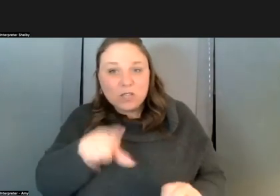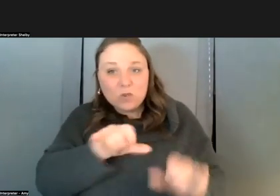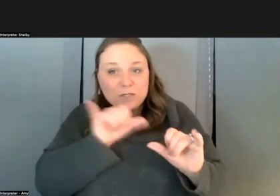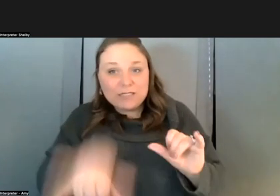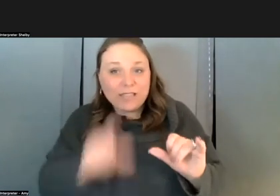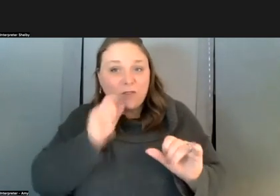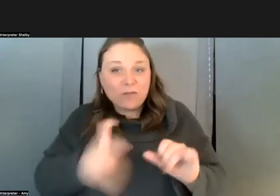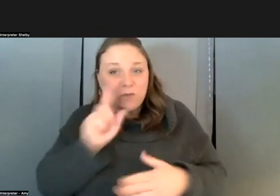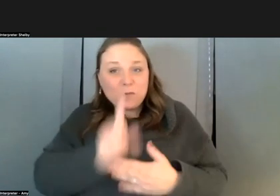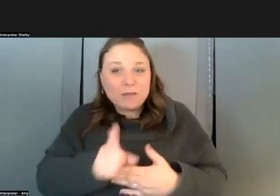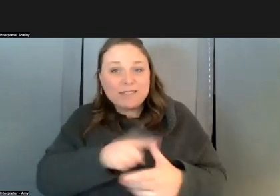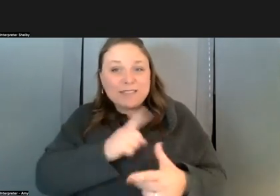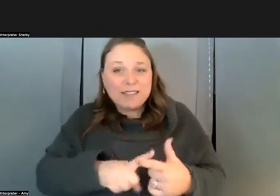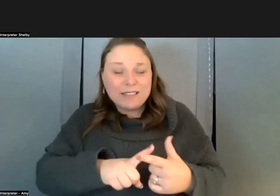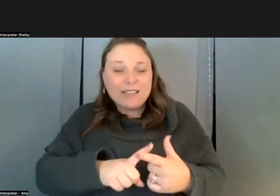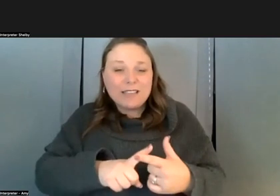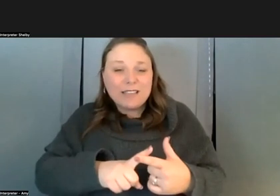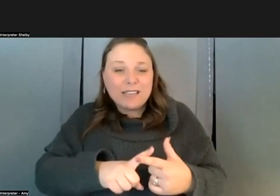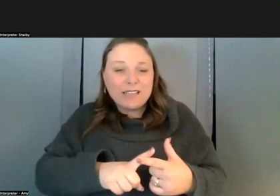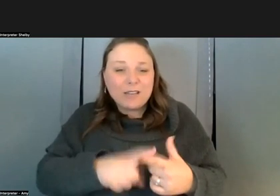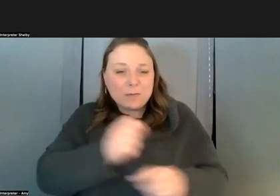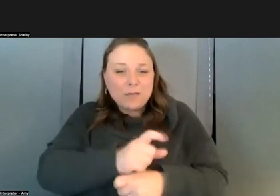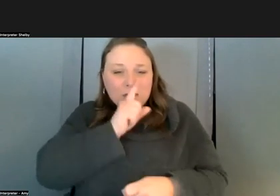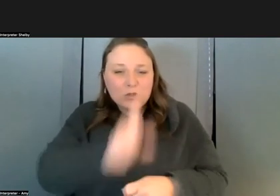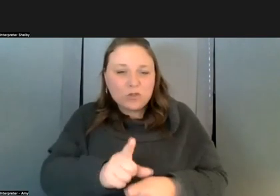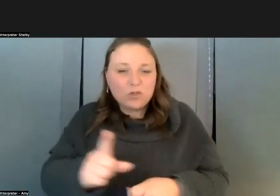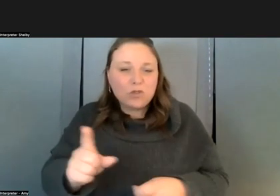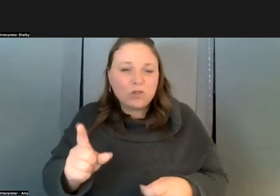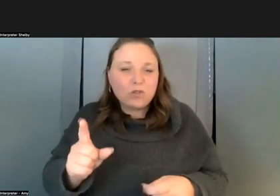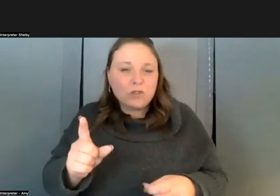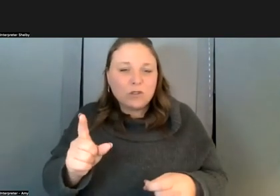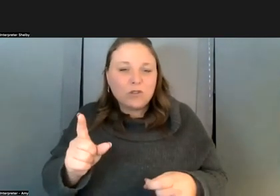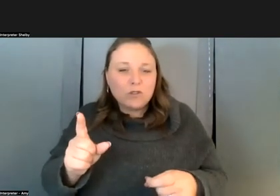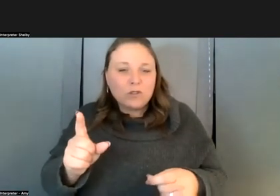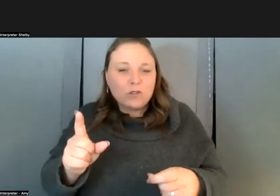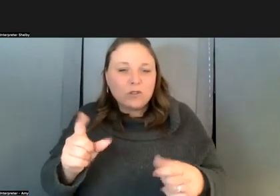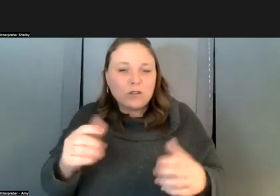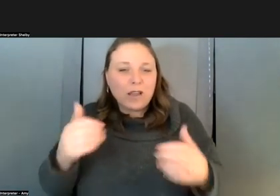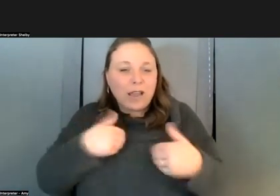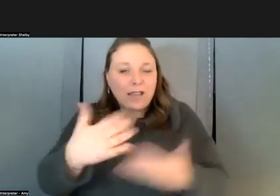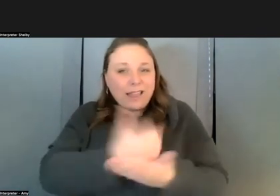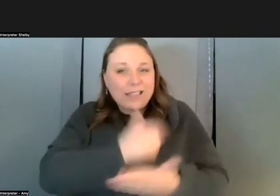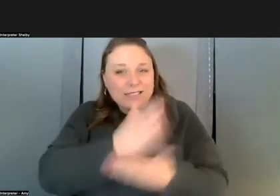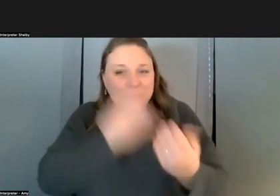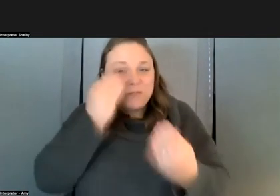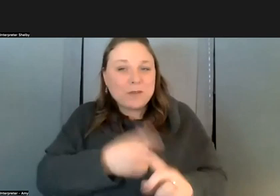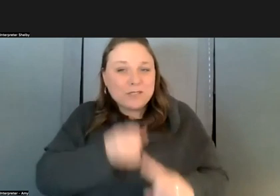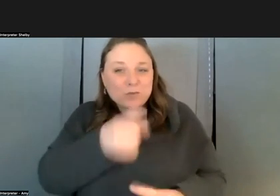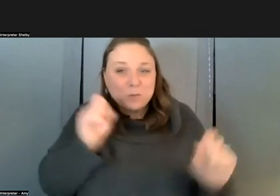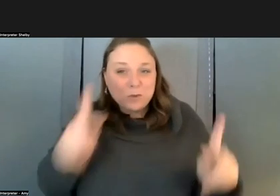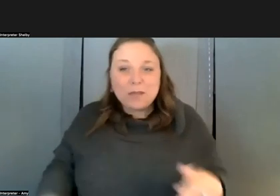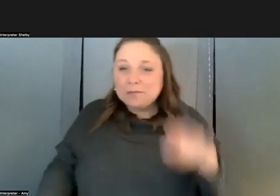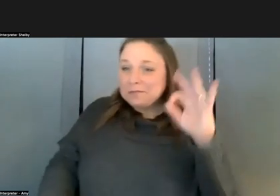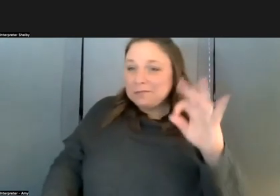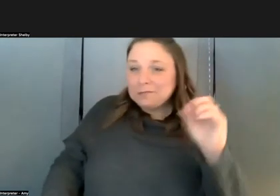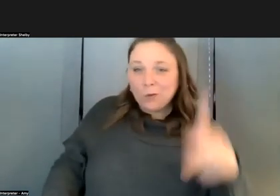minutes and then uh i just want to make sure that i um get some information from you so we can yeah okay cool